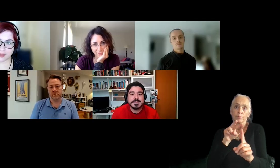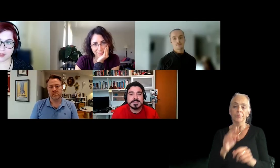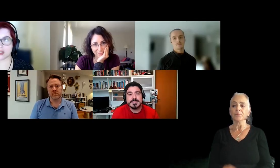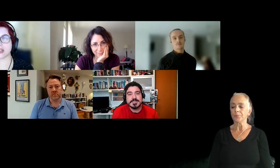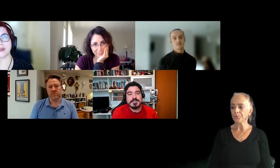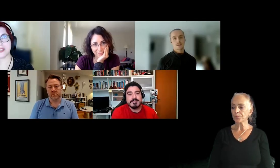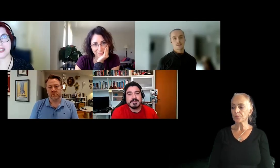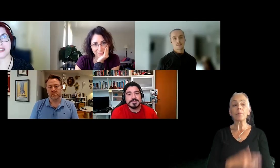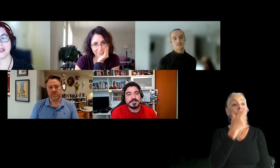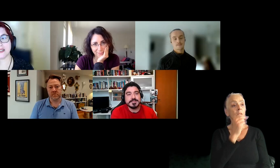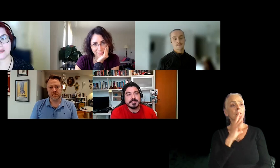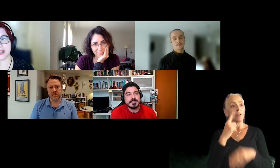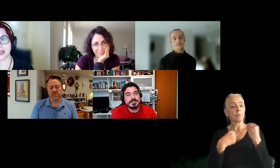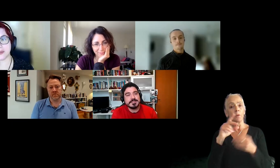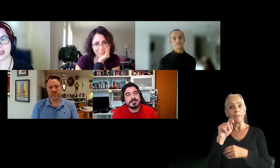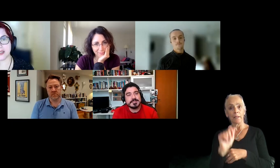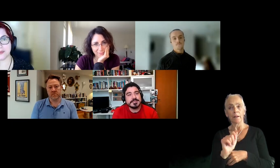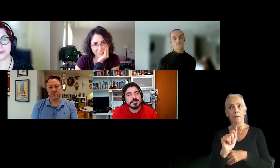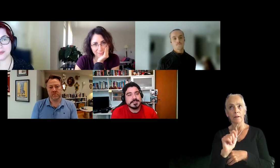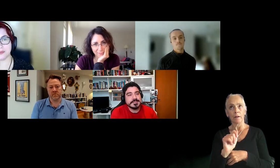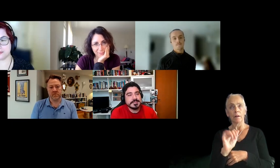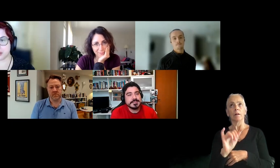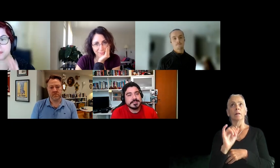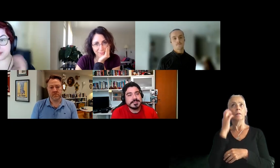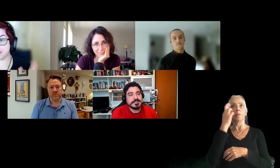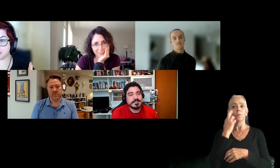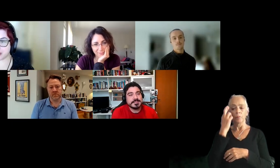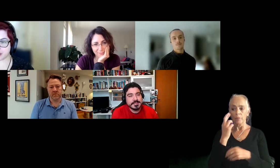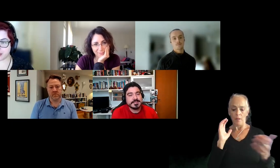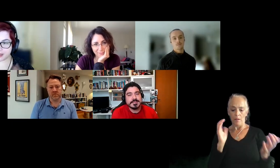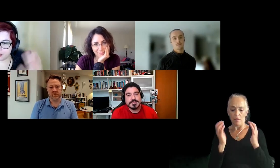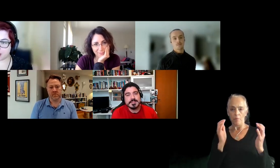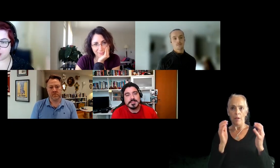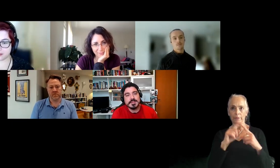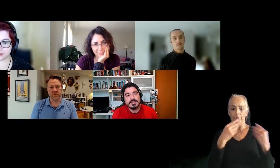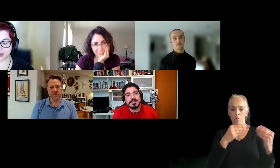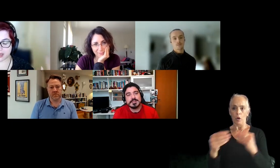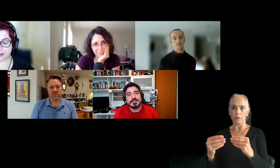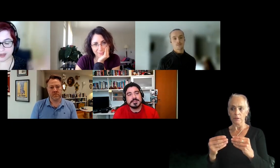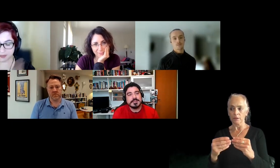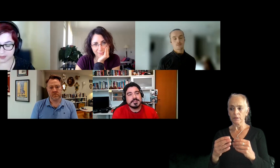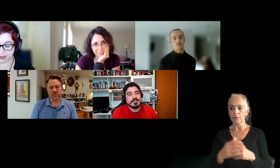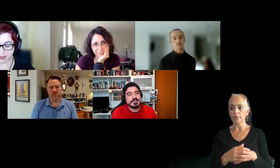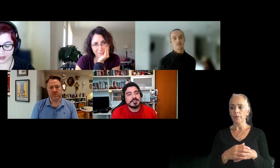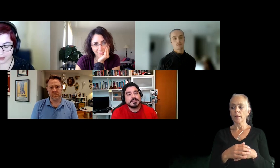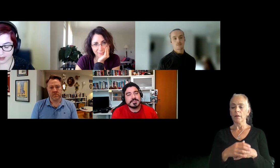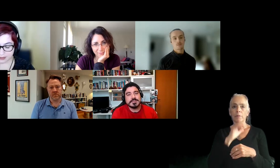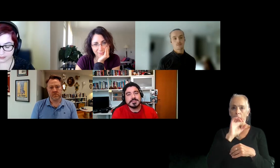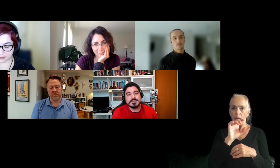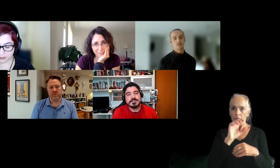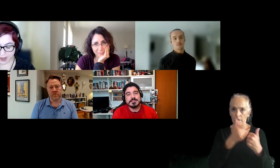It's funny talking about data. It's something that I realized comparing those markets, like not, not game UX, but,